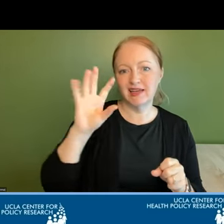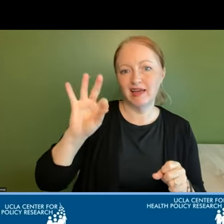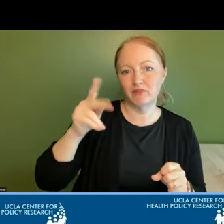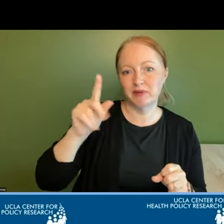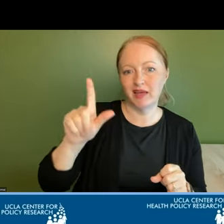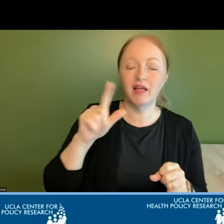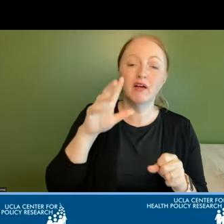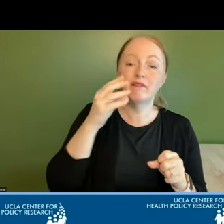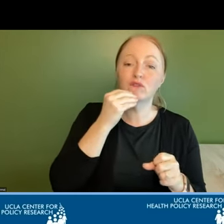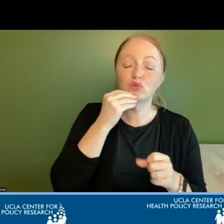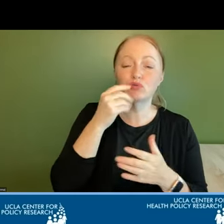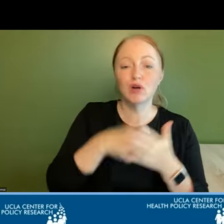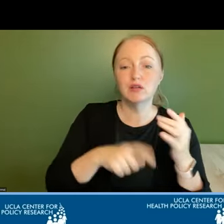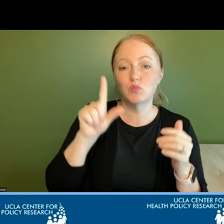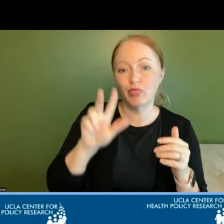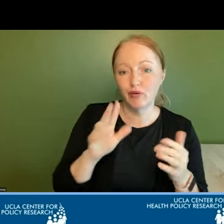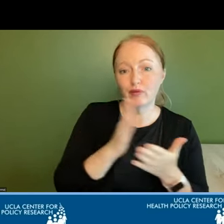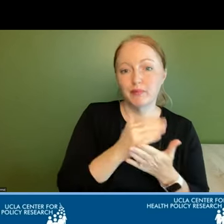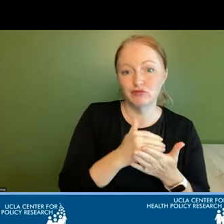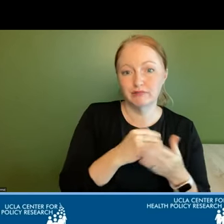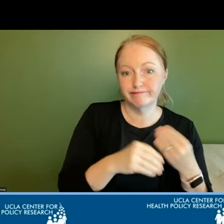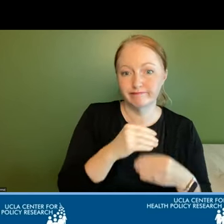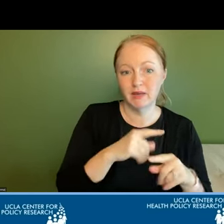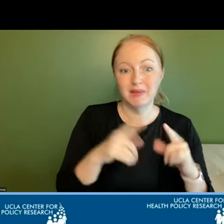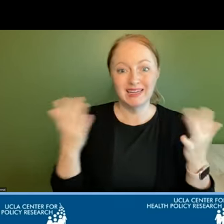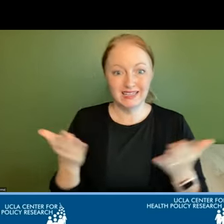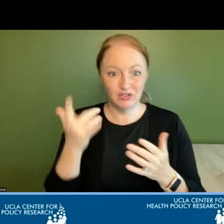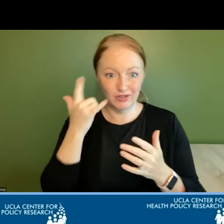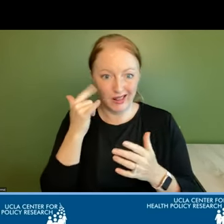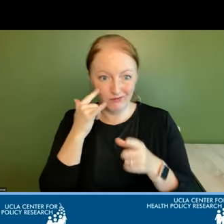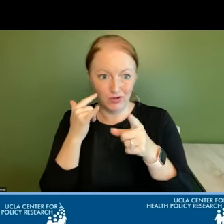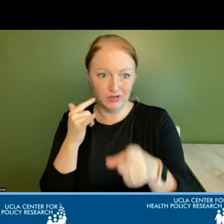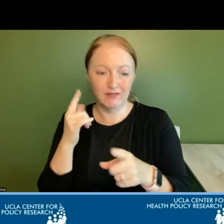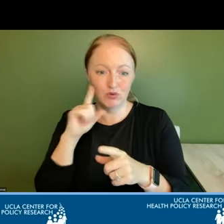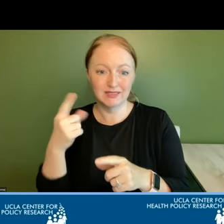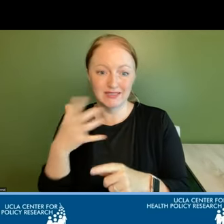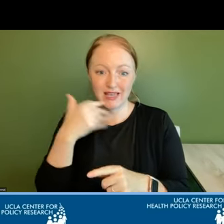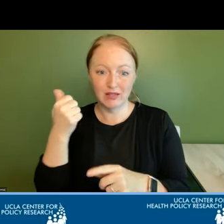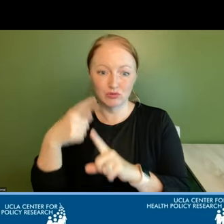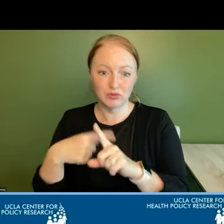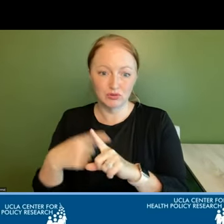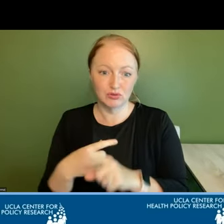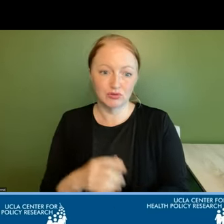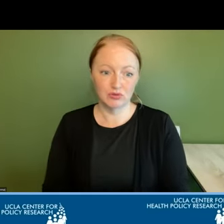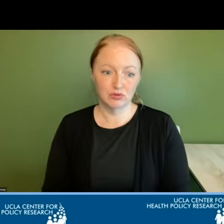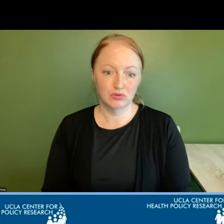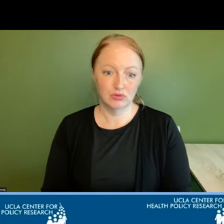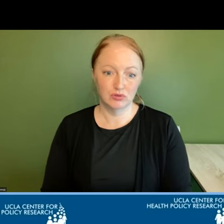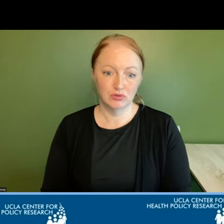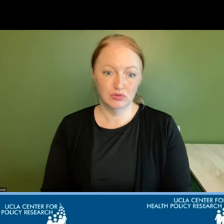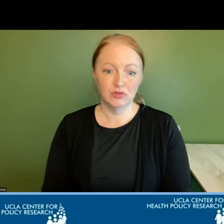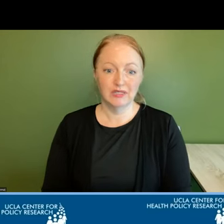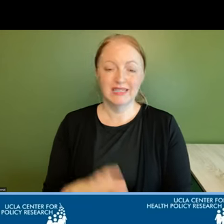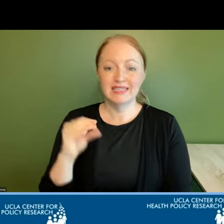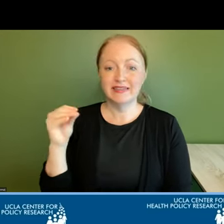one-third of a family's budget however here the california elder index for a single elder renter in an